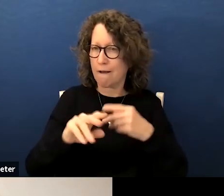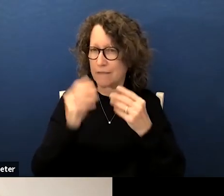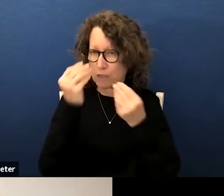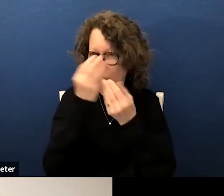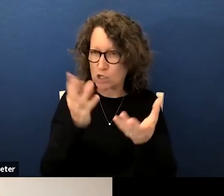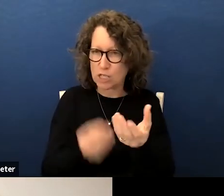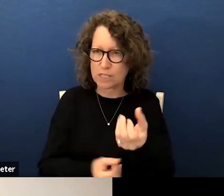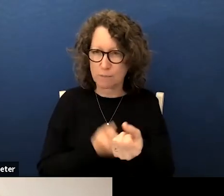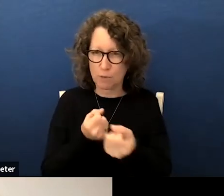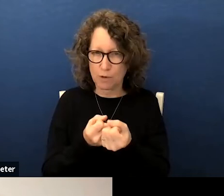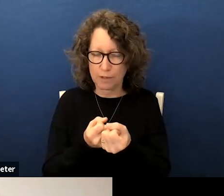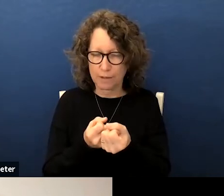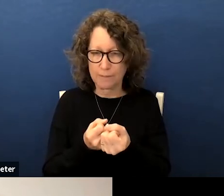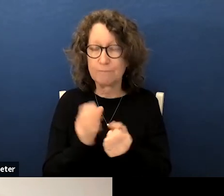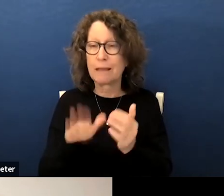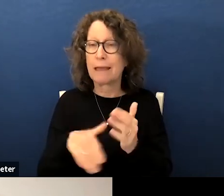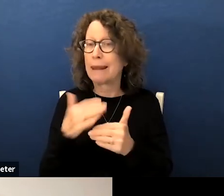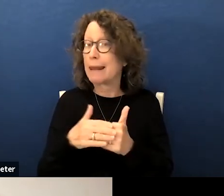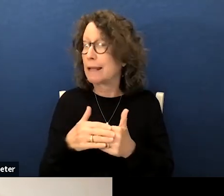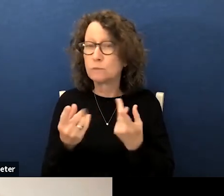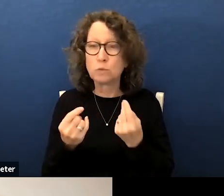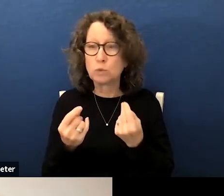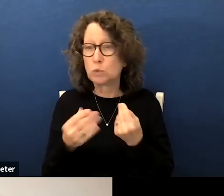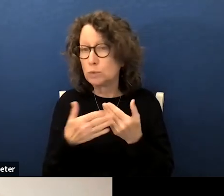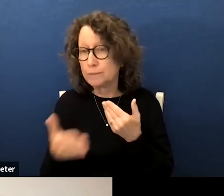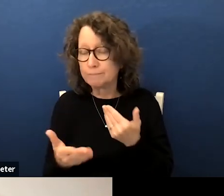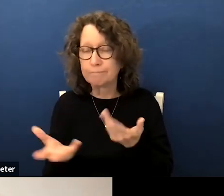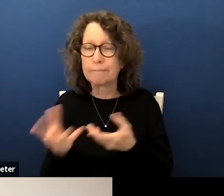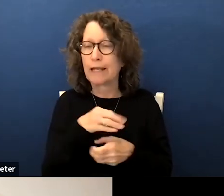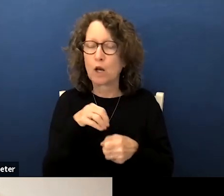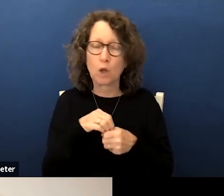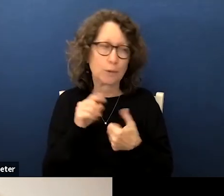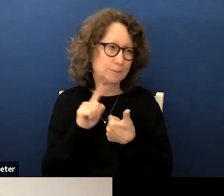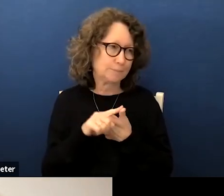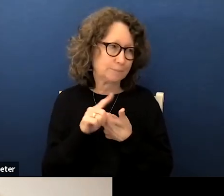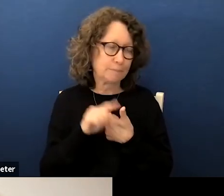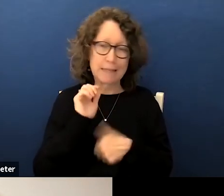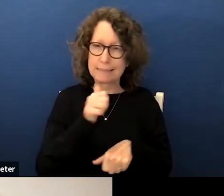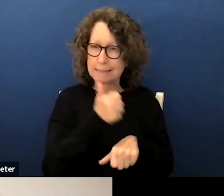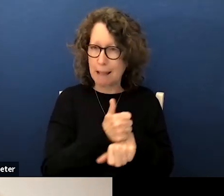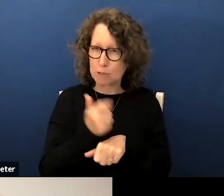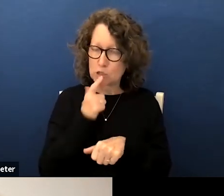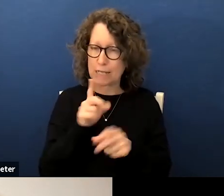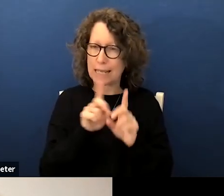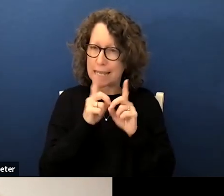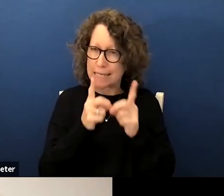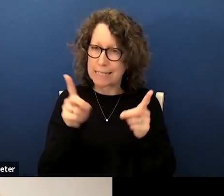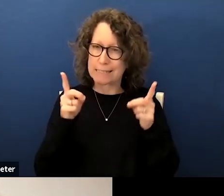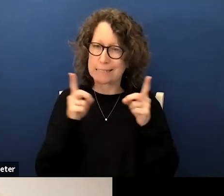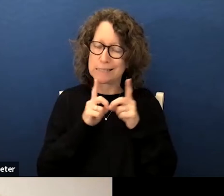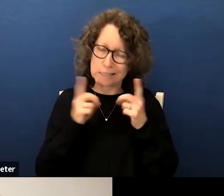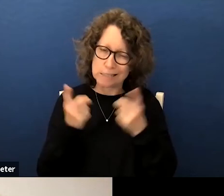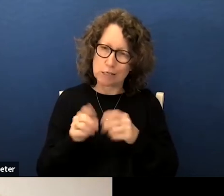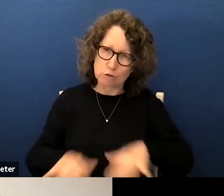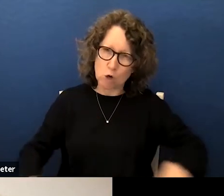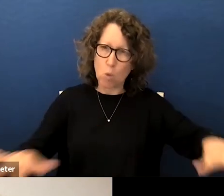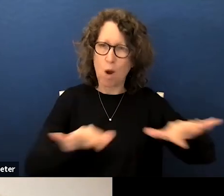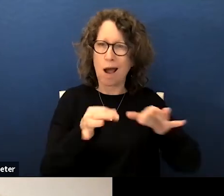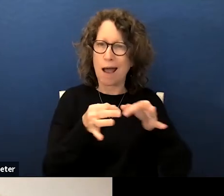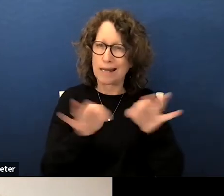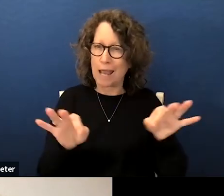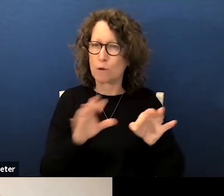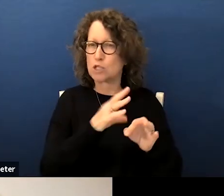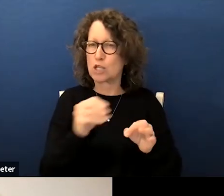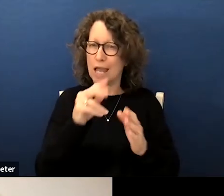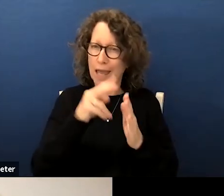supports our next steps include establishing a district-wide language and literacy